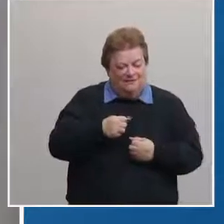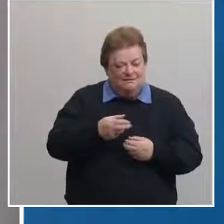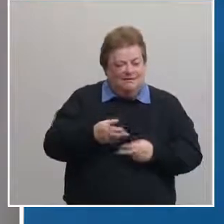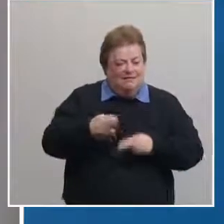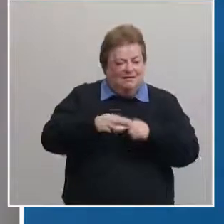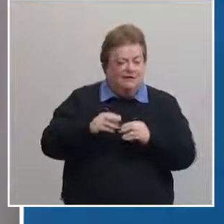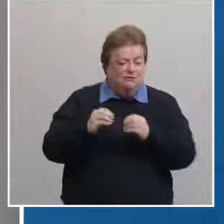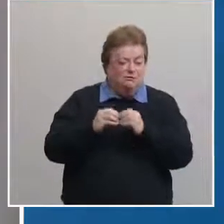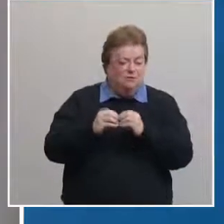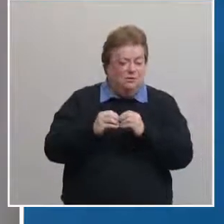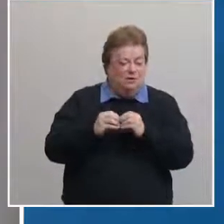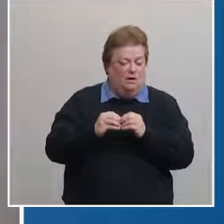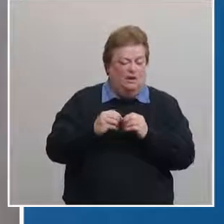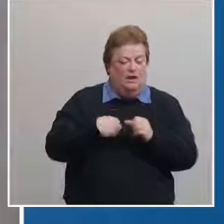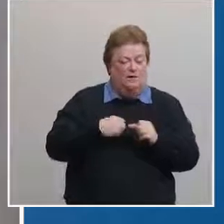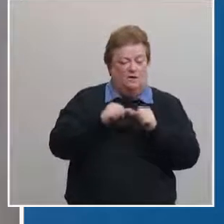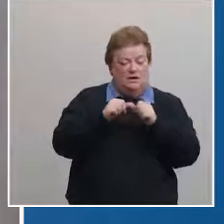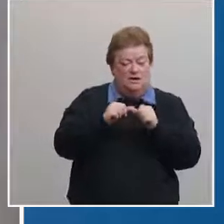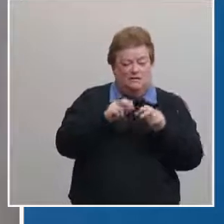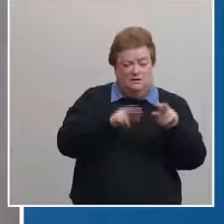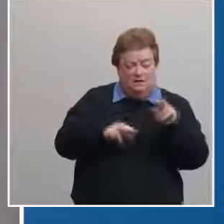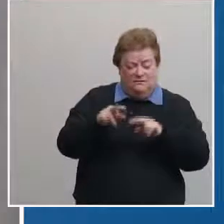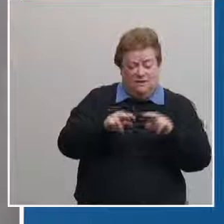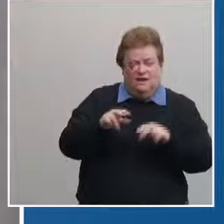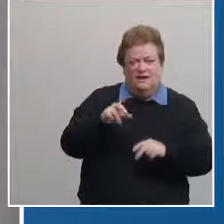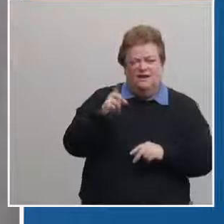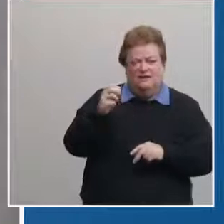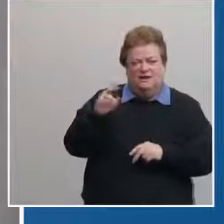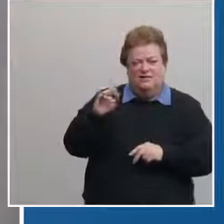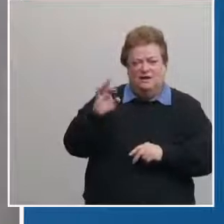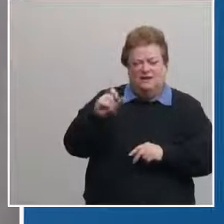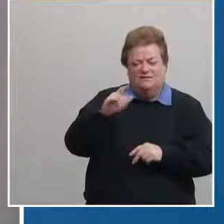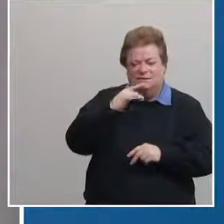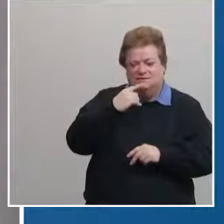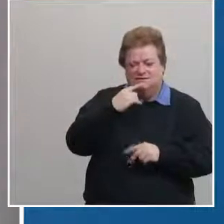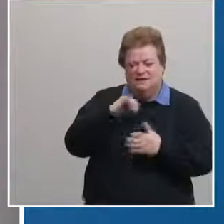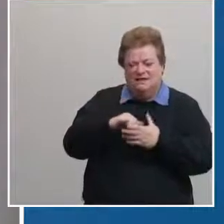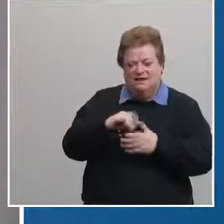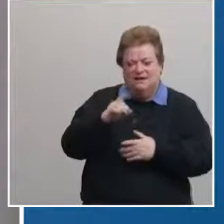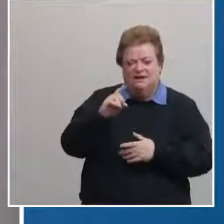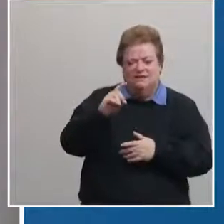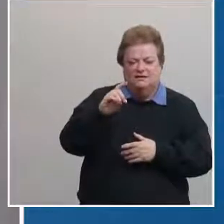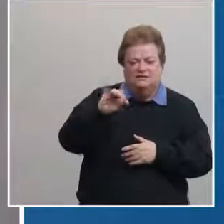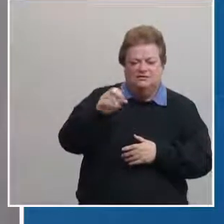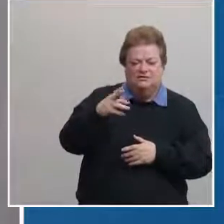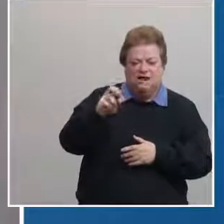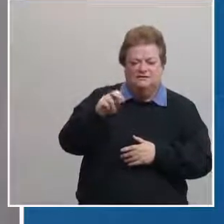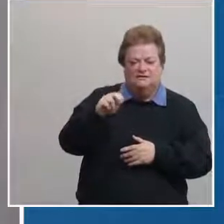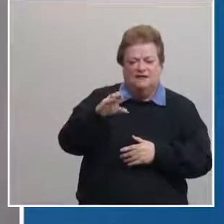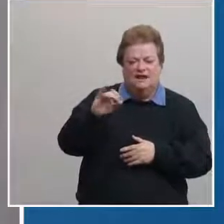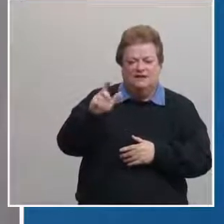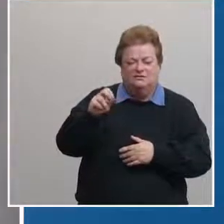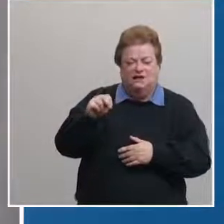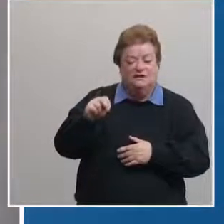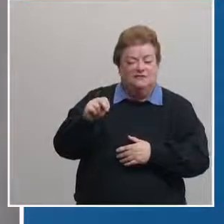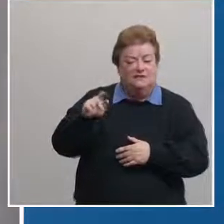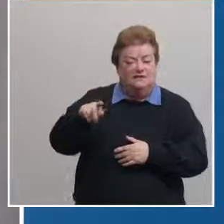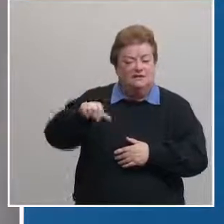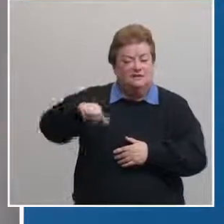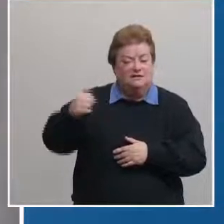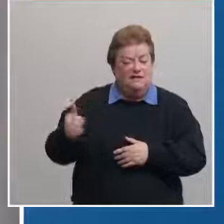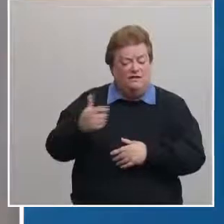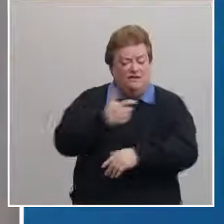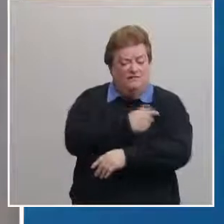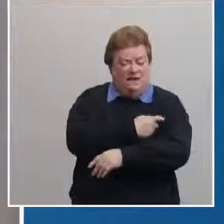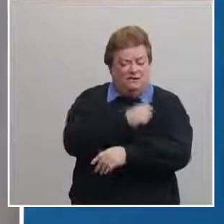constantly monitoring i think dr avery mentioned this as well we know that johnson and johnson is another vaccine that we're hearing